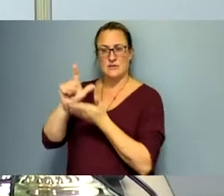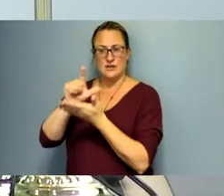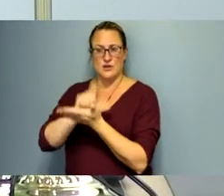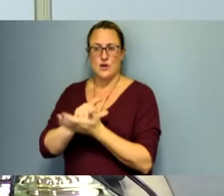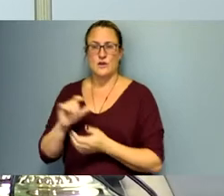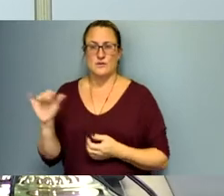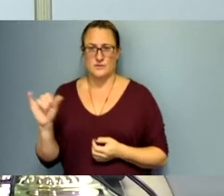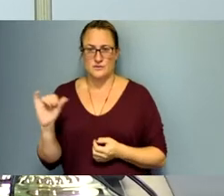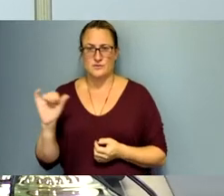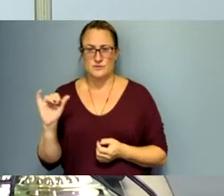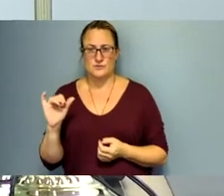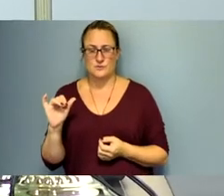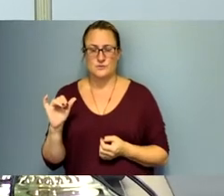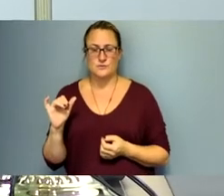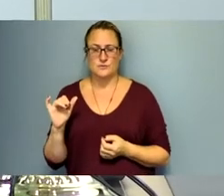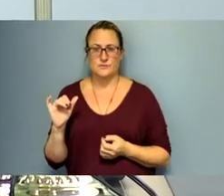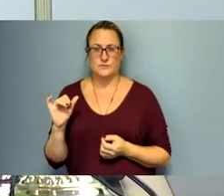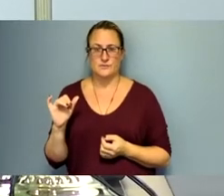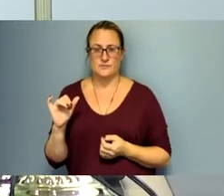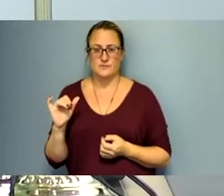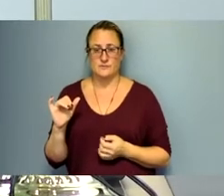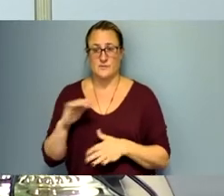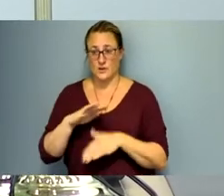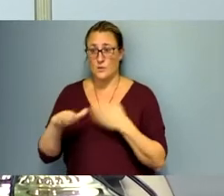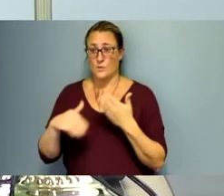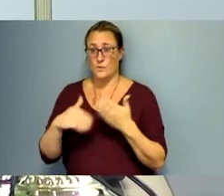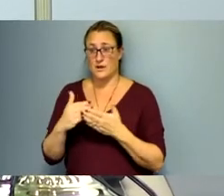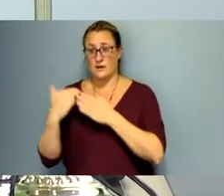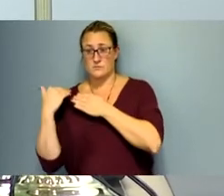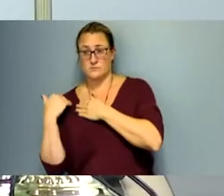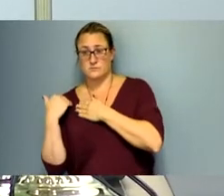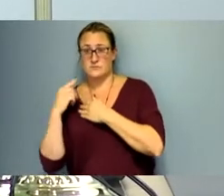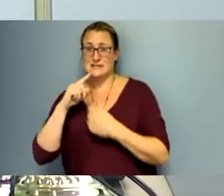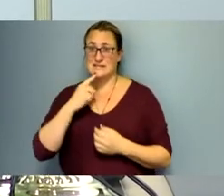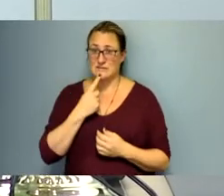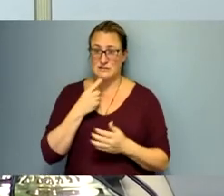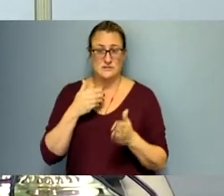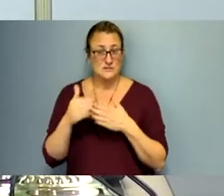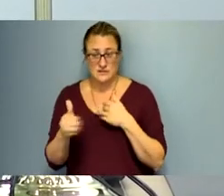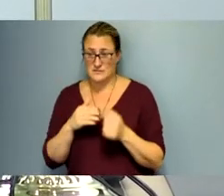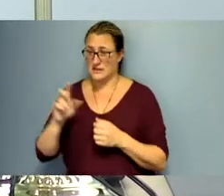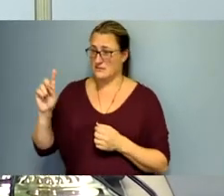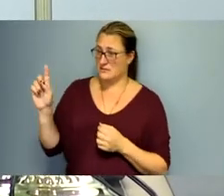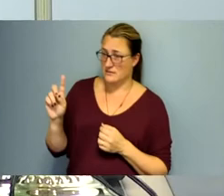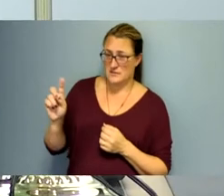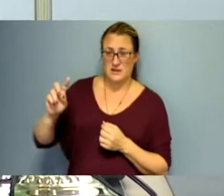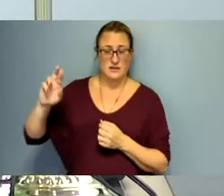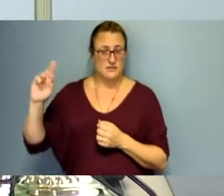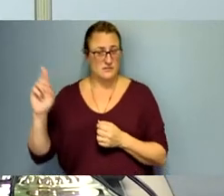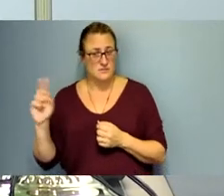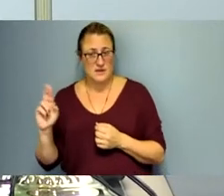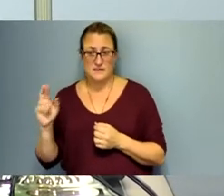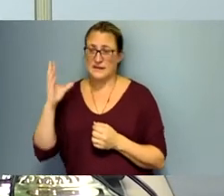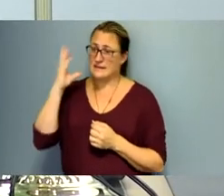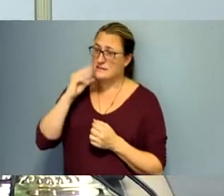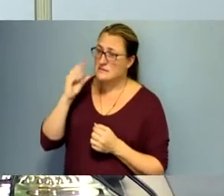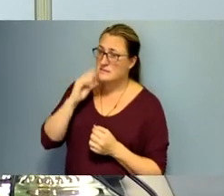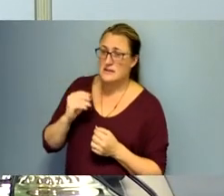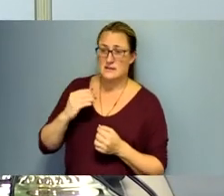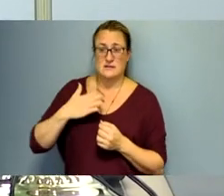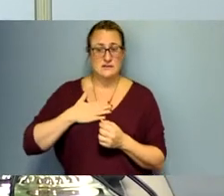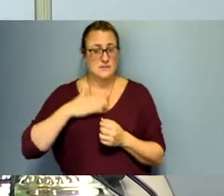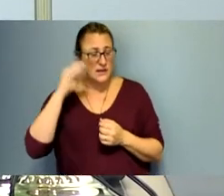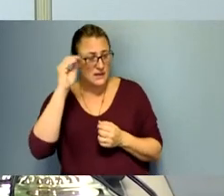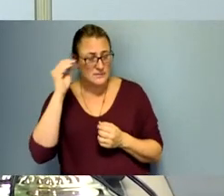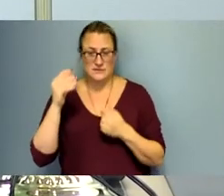i'm sure you know all of us take it seriously doesn't matter what party we are doesn't matter what experience we have doesn't matter what agenda we have we take it